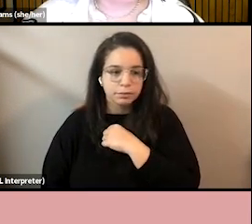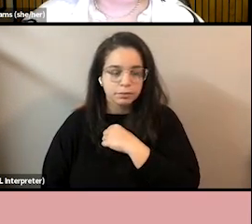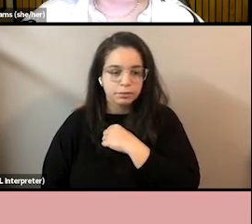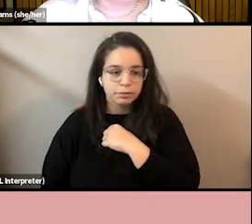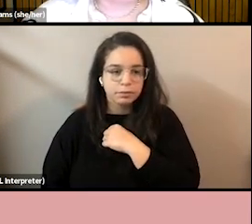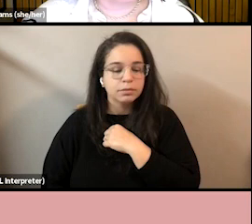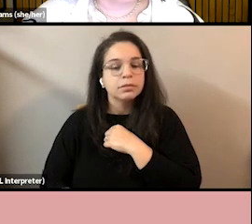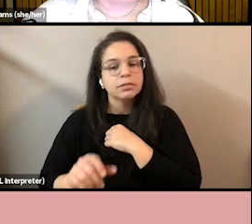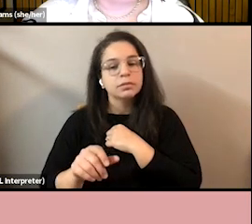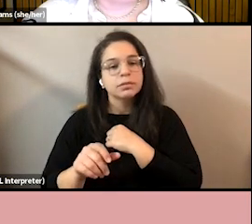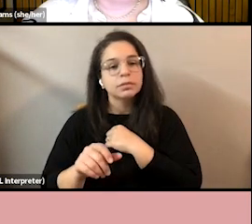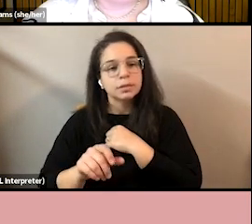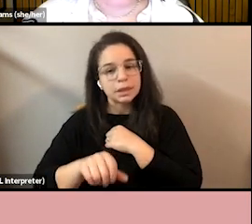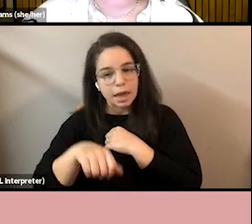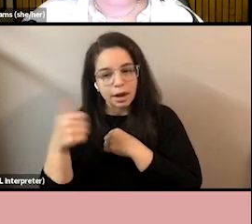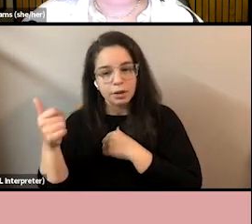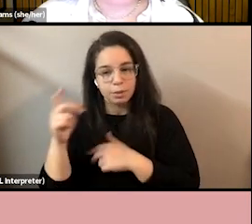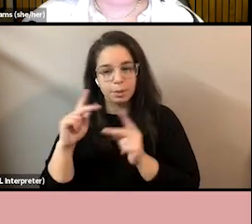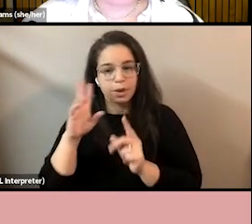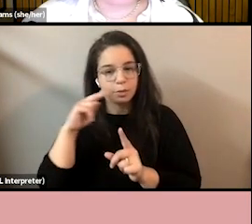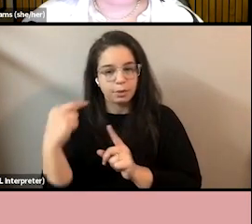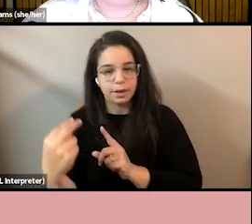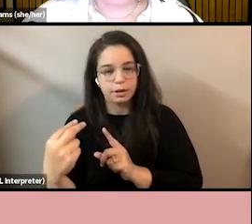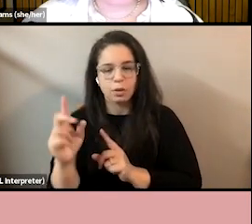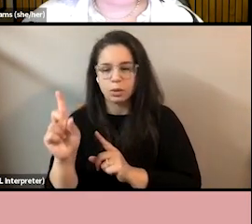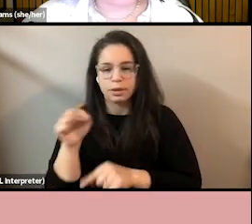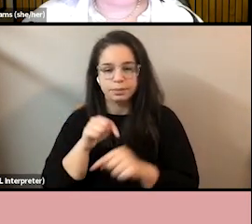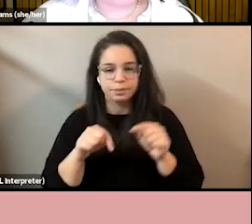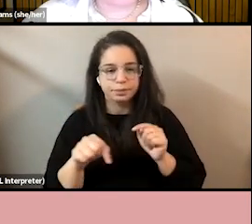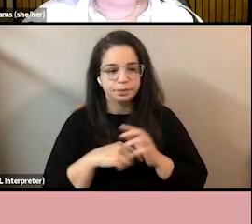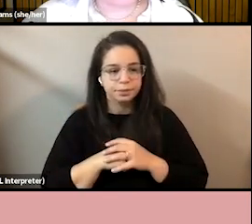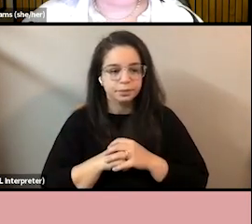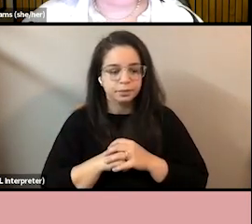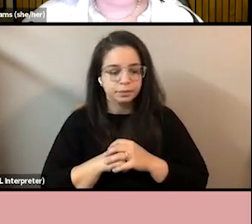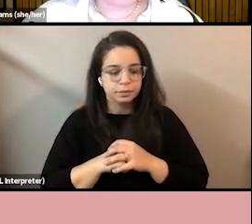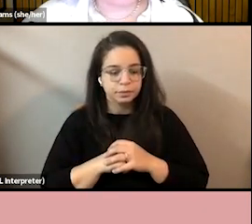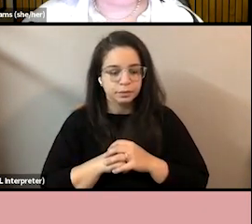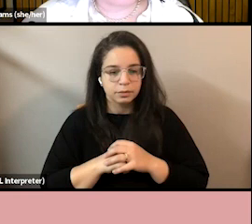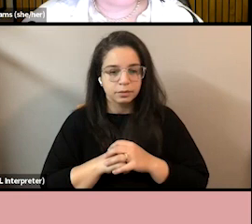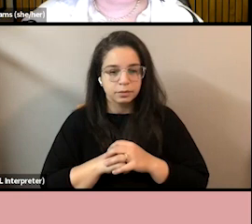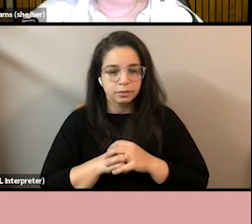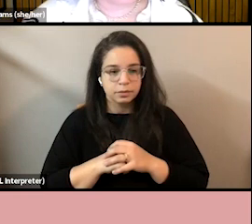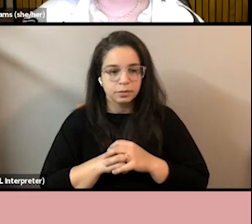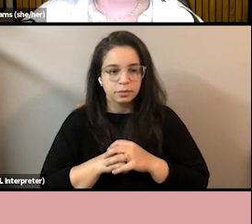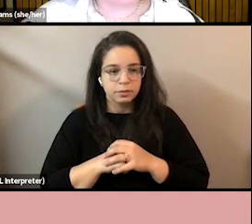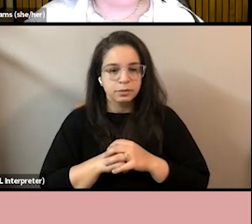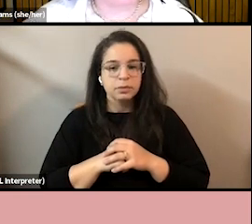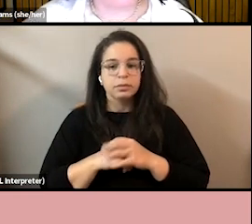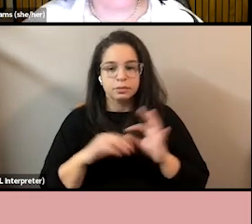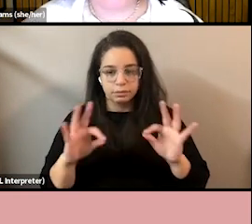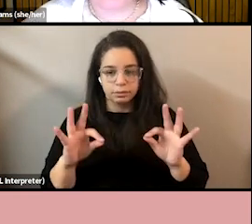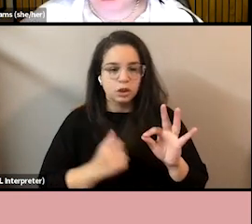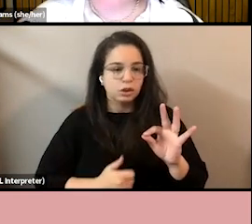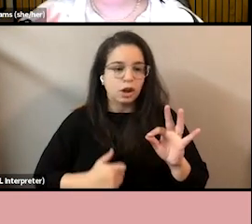Other people argue that